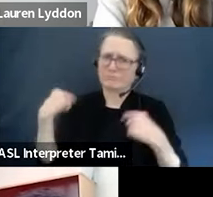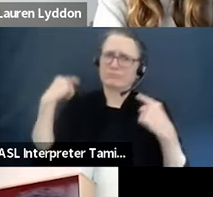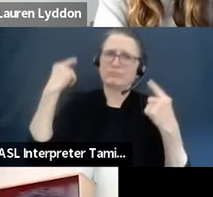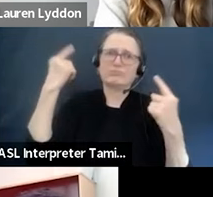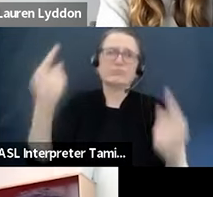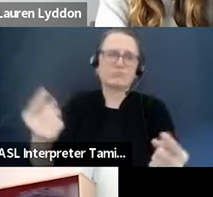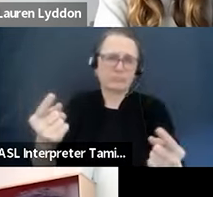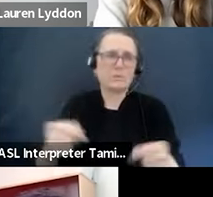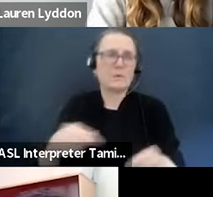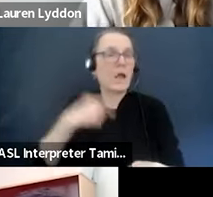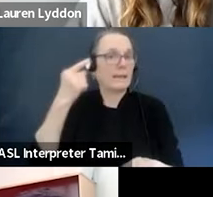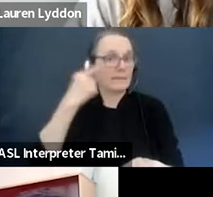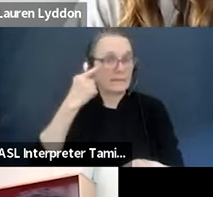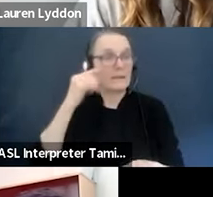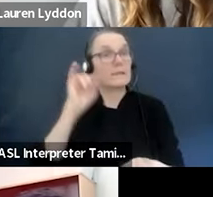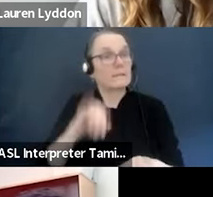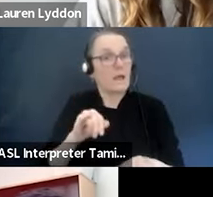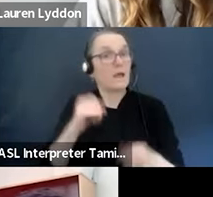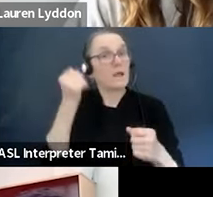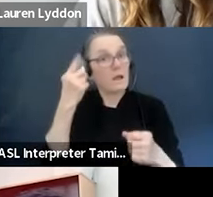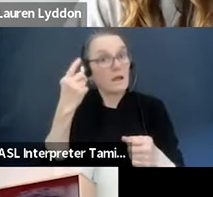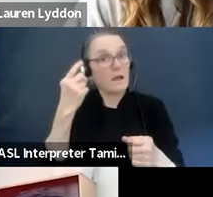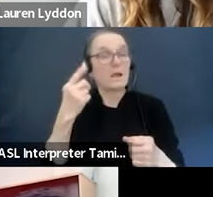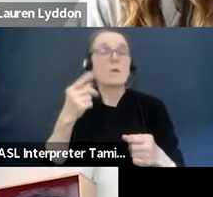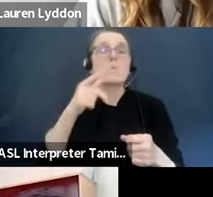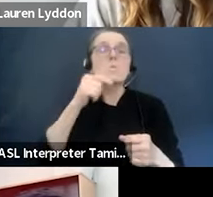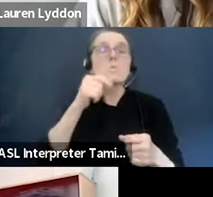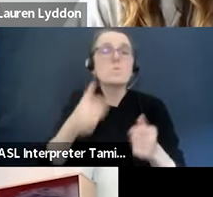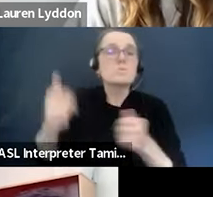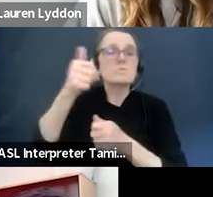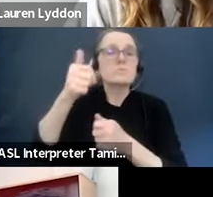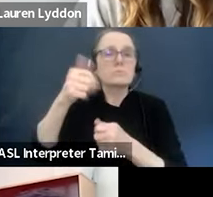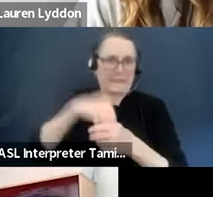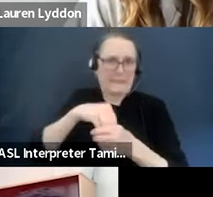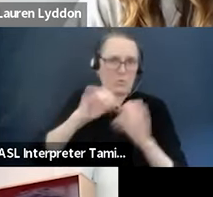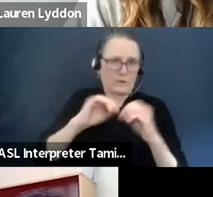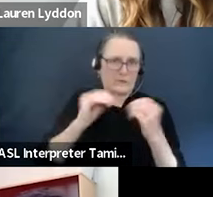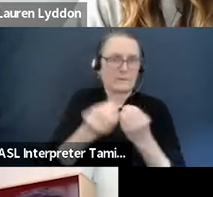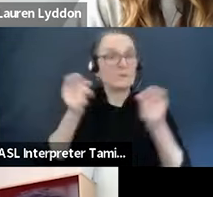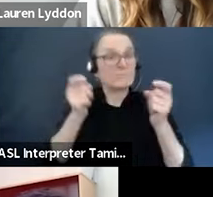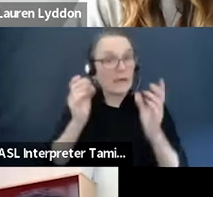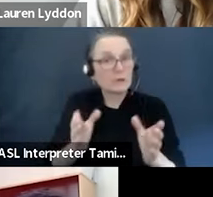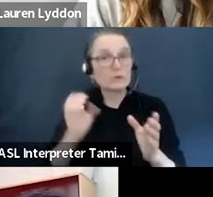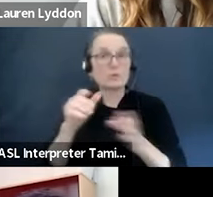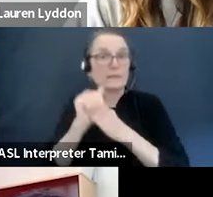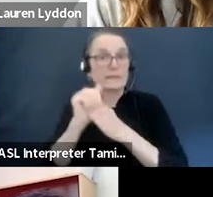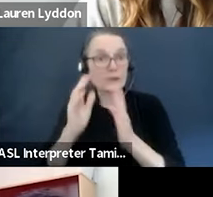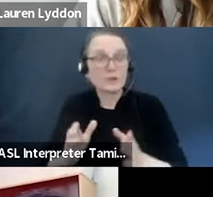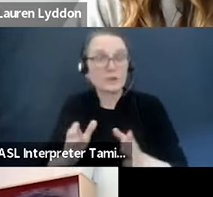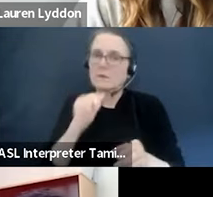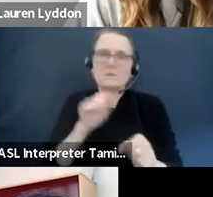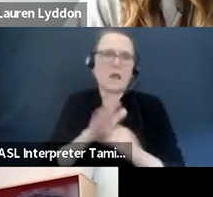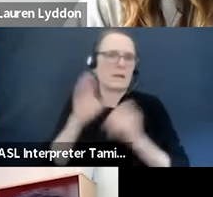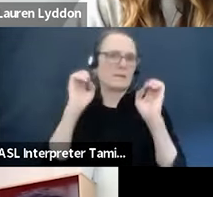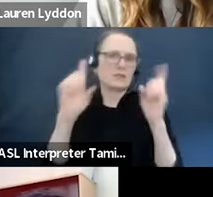been a lack of continued education for managers and leaders within organizations. And not just around critical